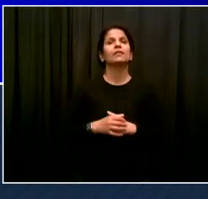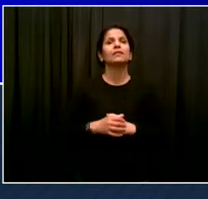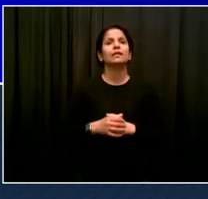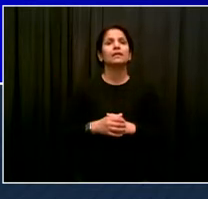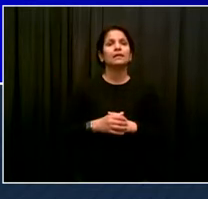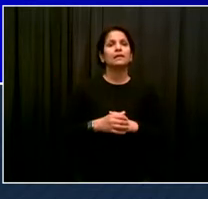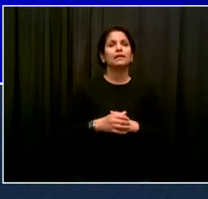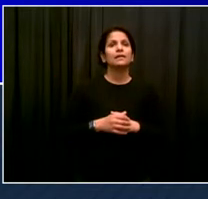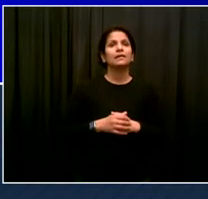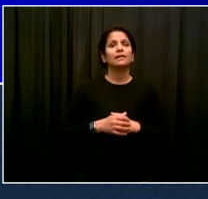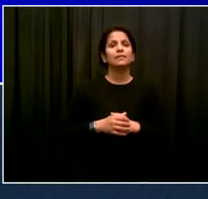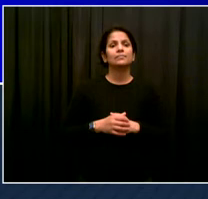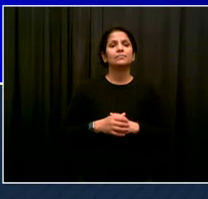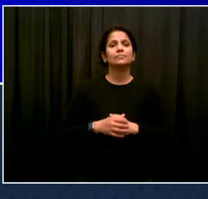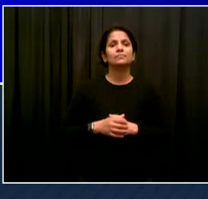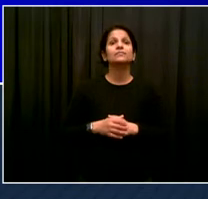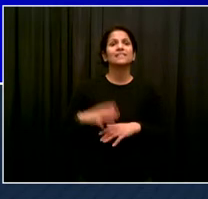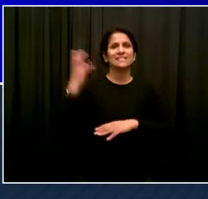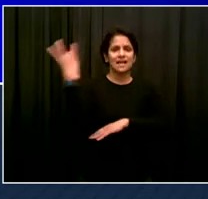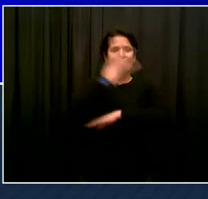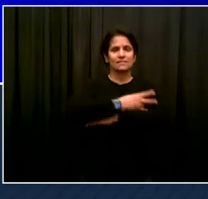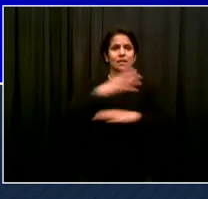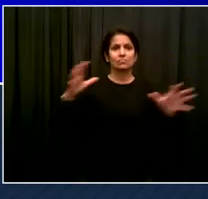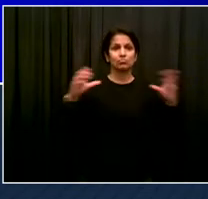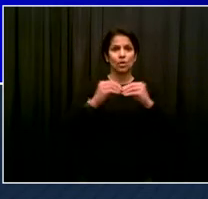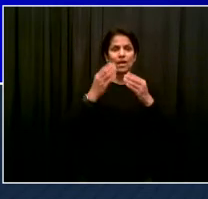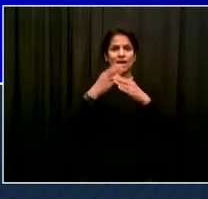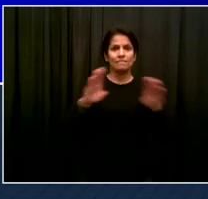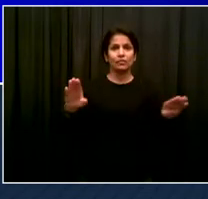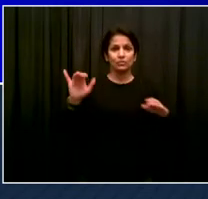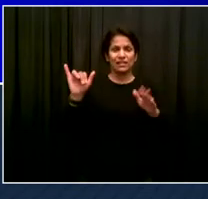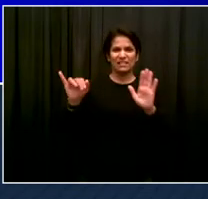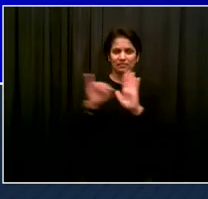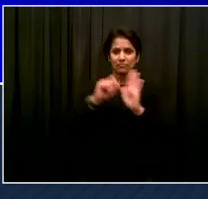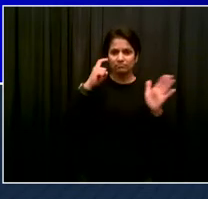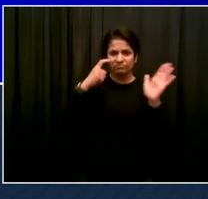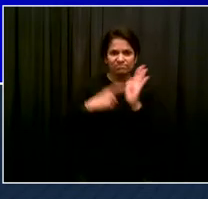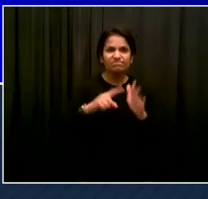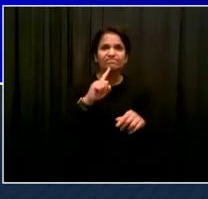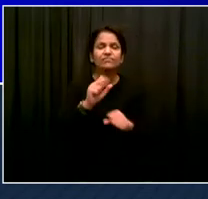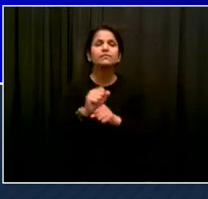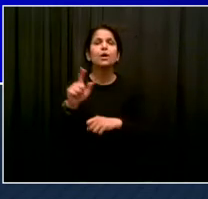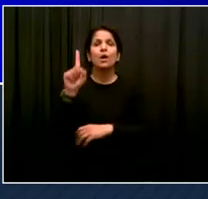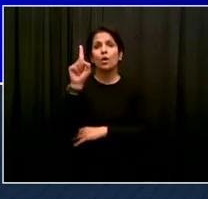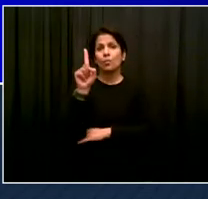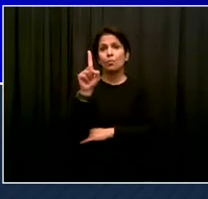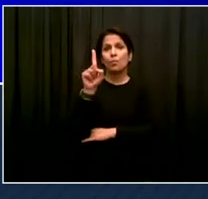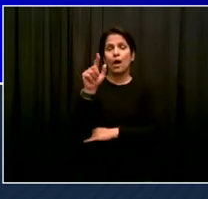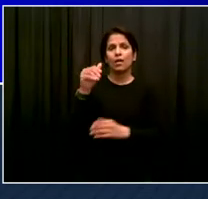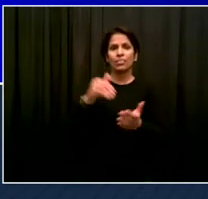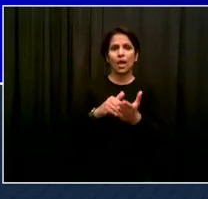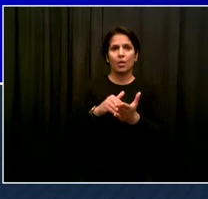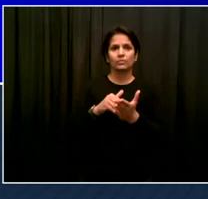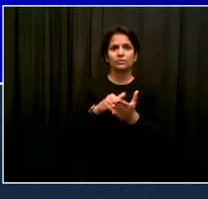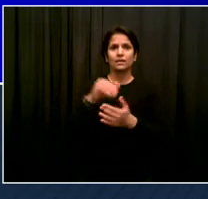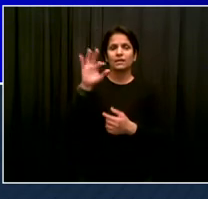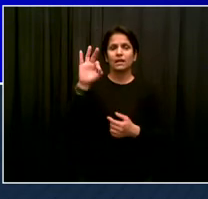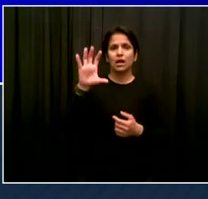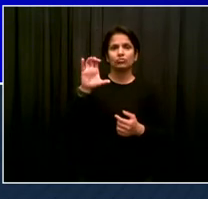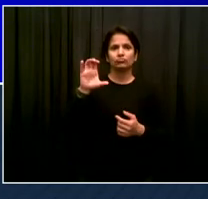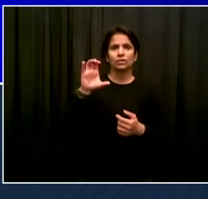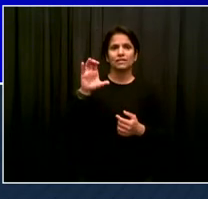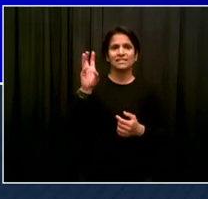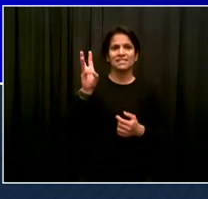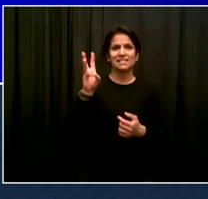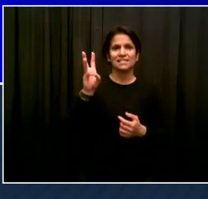Now number two, new reported cases on a seven-day average. Today's report, 1,964 cases. Look at that graph. That